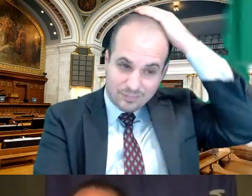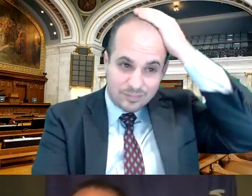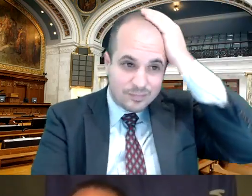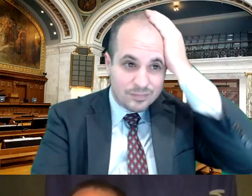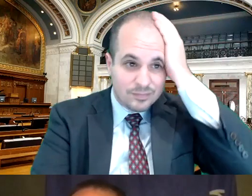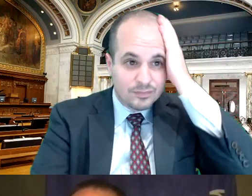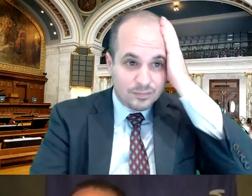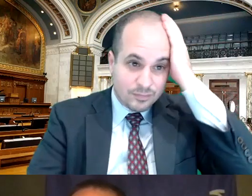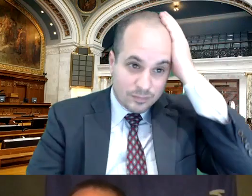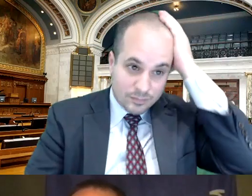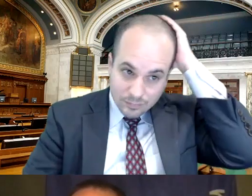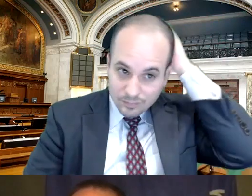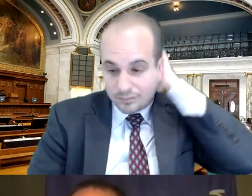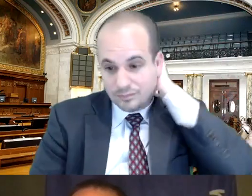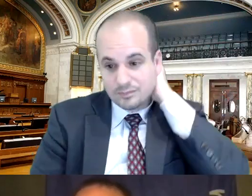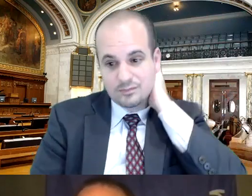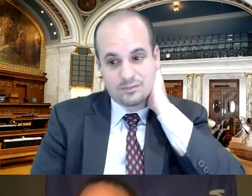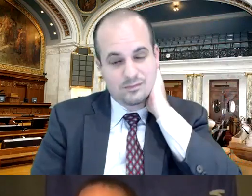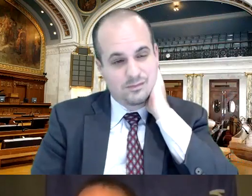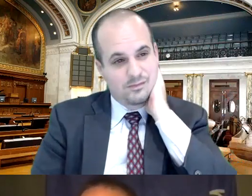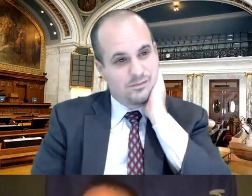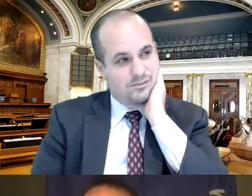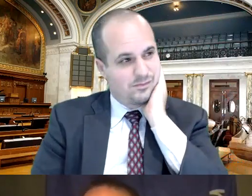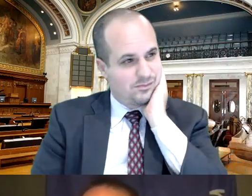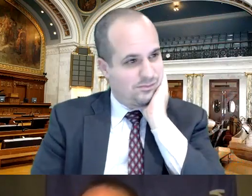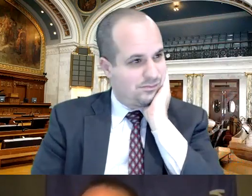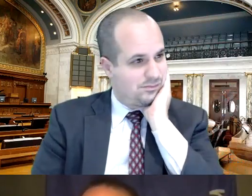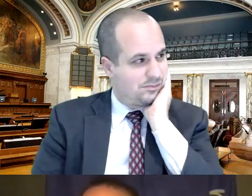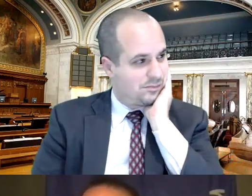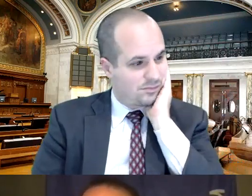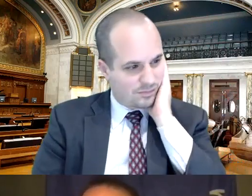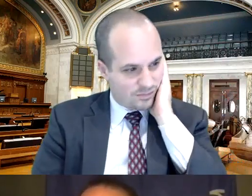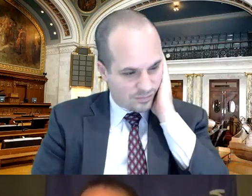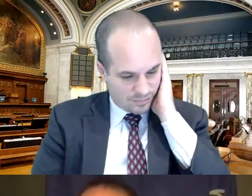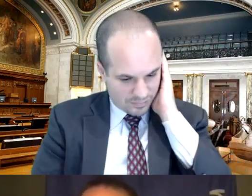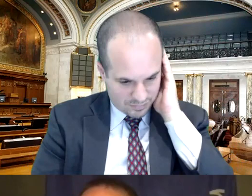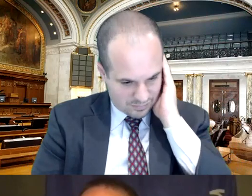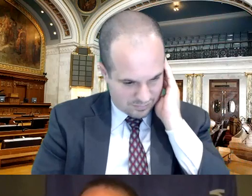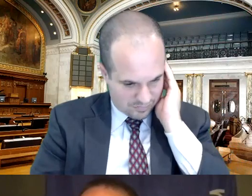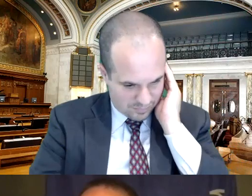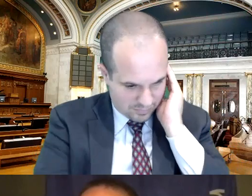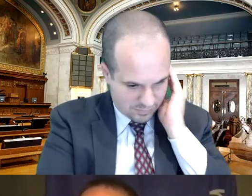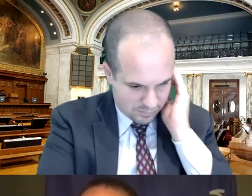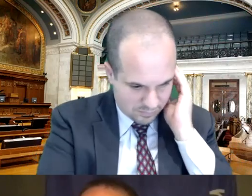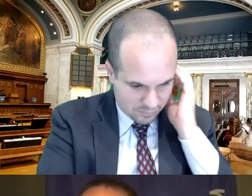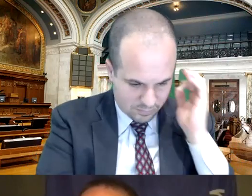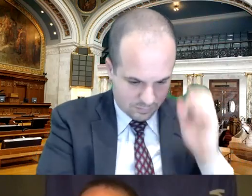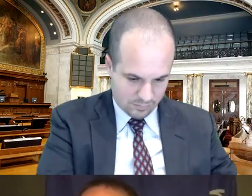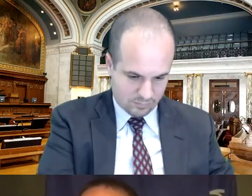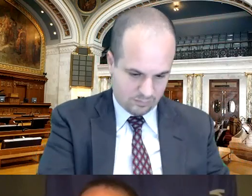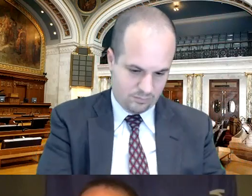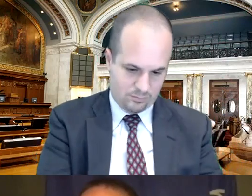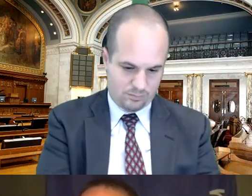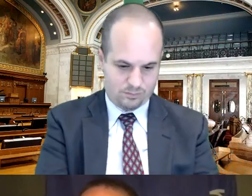with it but i do think you know if we're going to stop systemic racism it needs it